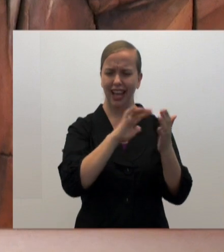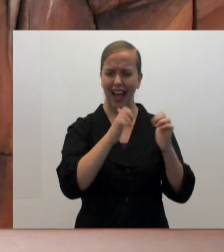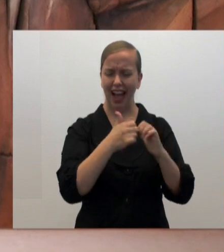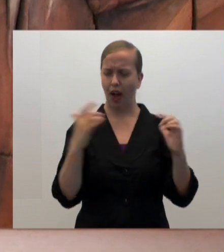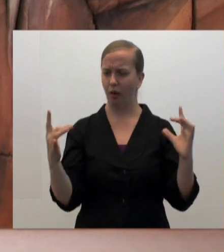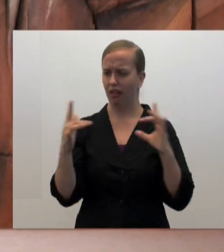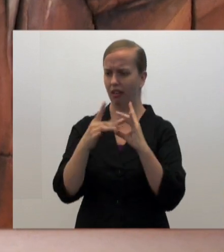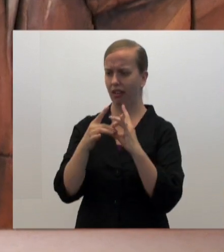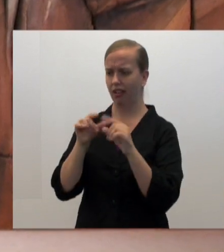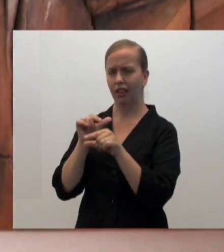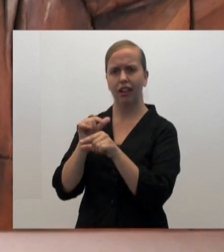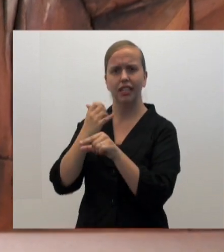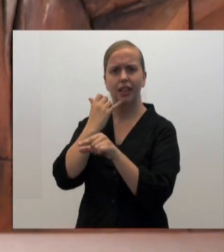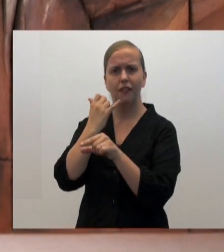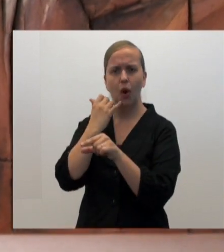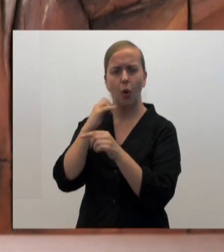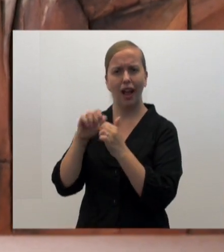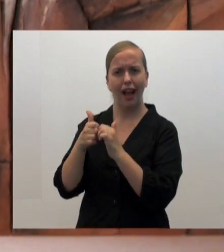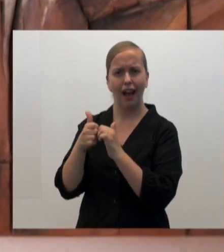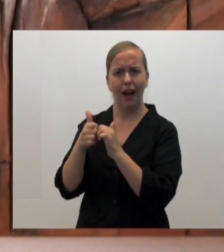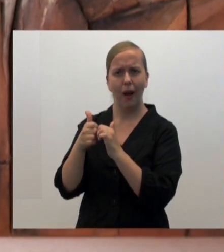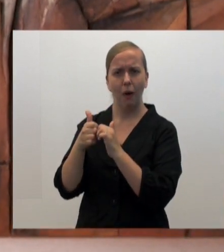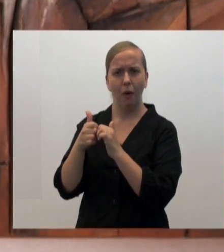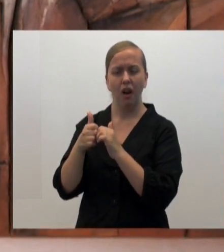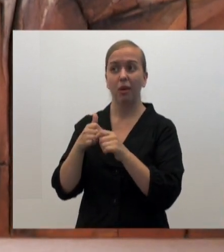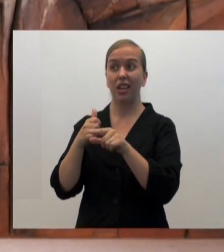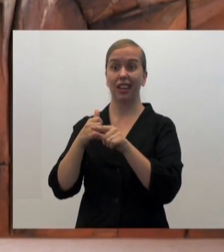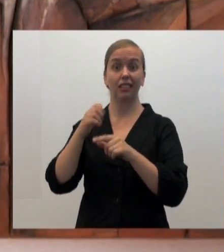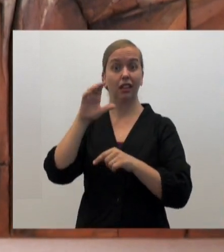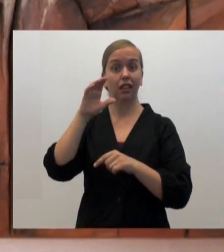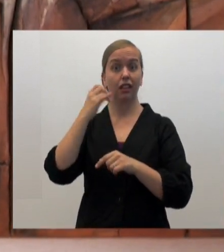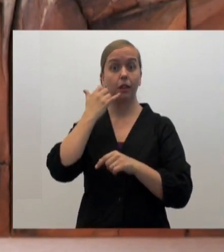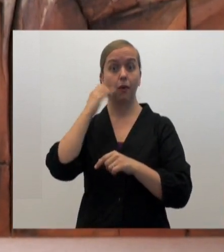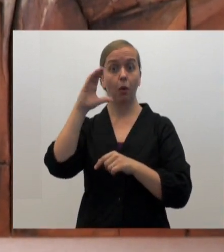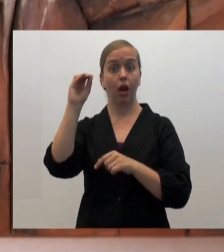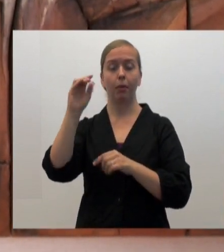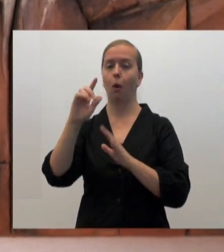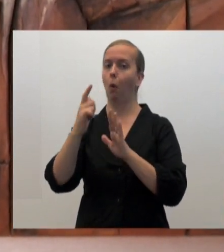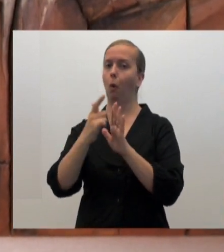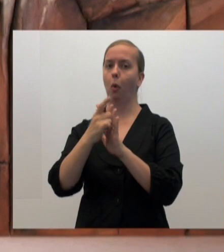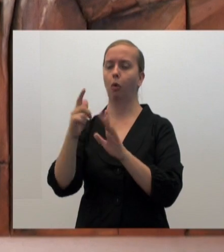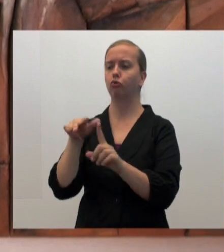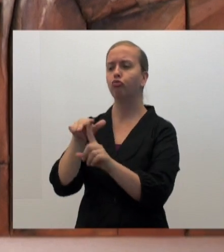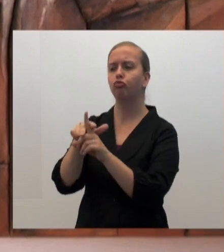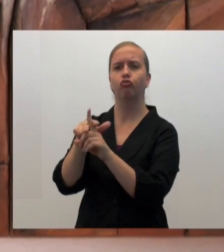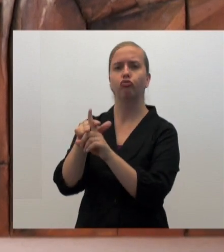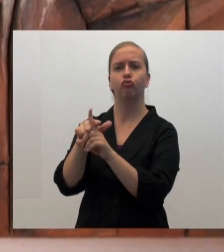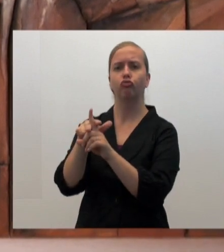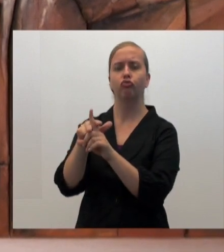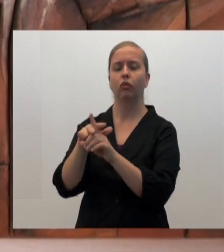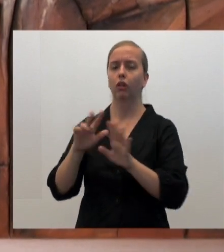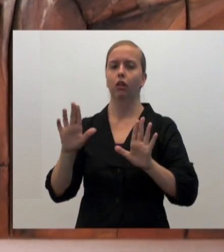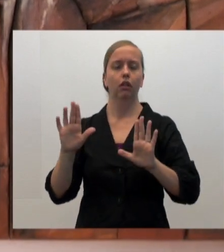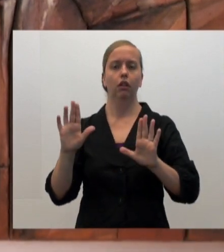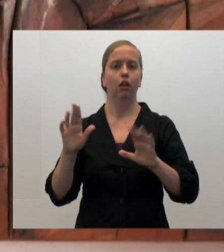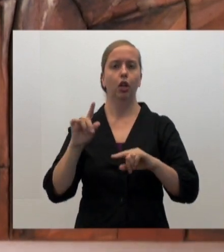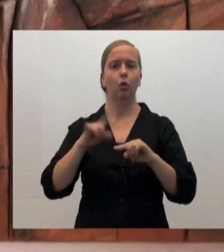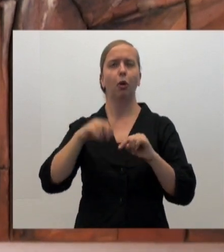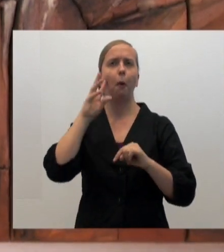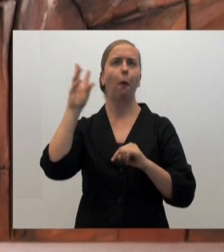but physically, how do you connect this thing to the telephone? Because Ma Bell wouldn't let you connect directly in those days. You could not